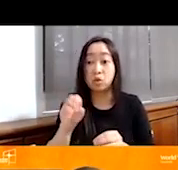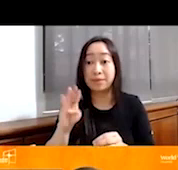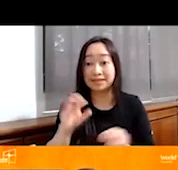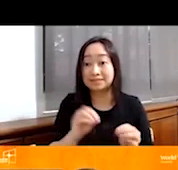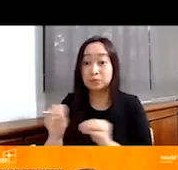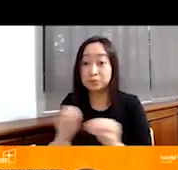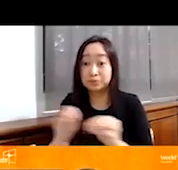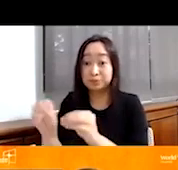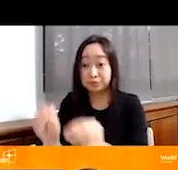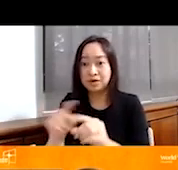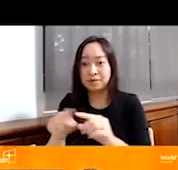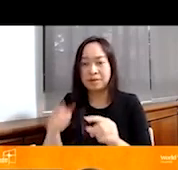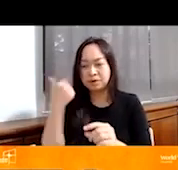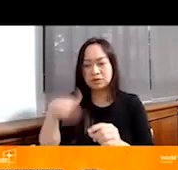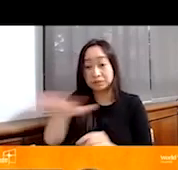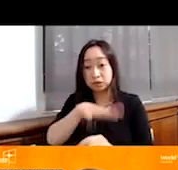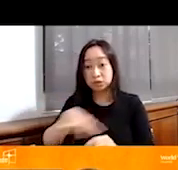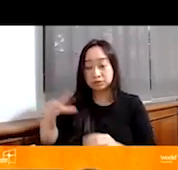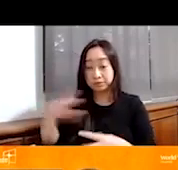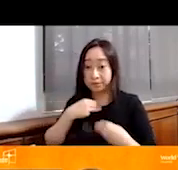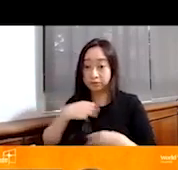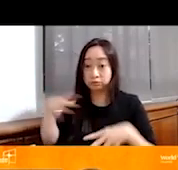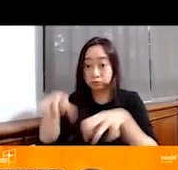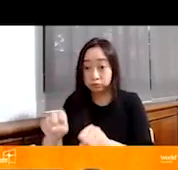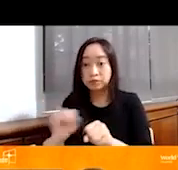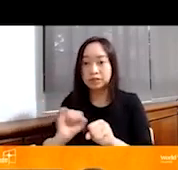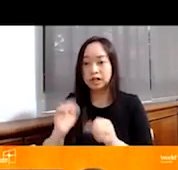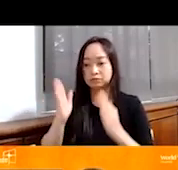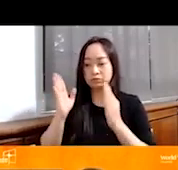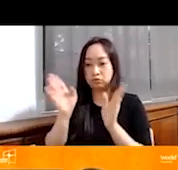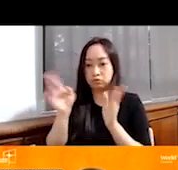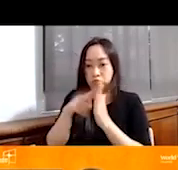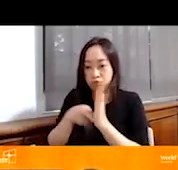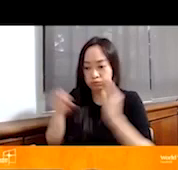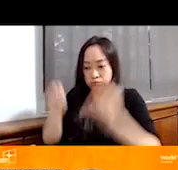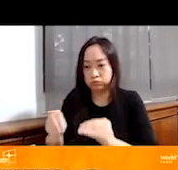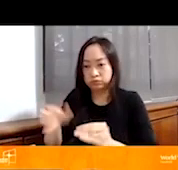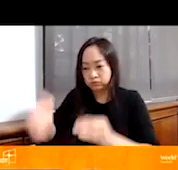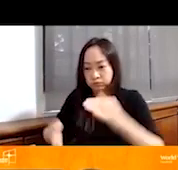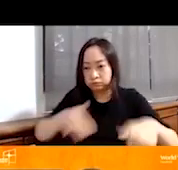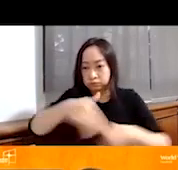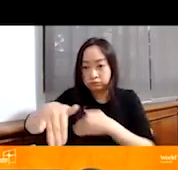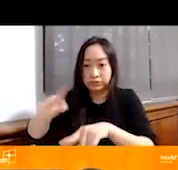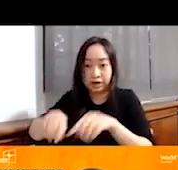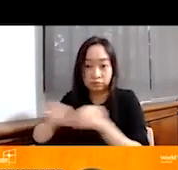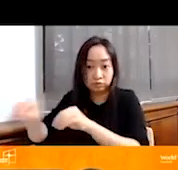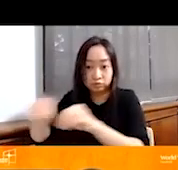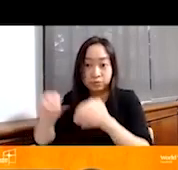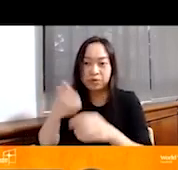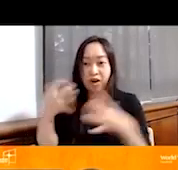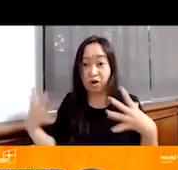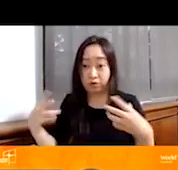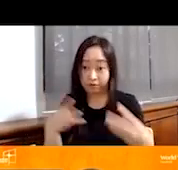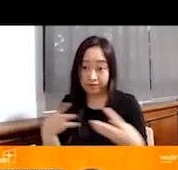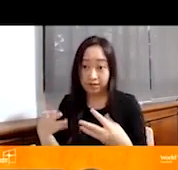C, where there's all these restrictions, military operations, constraints on who's allowed to live where, because there's such conflict that happens there, they've